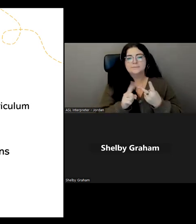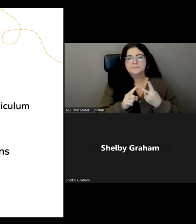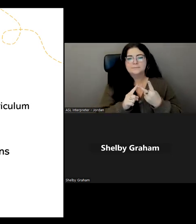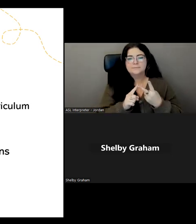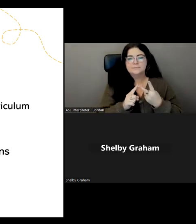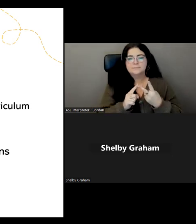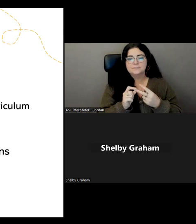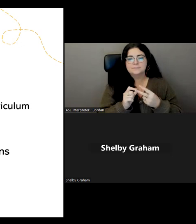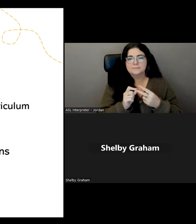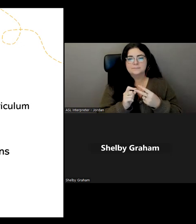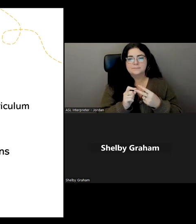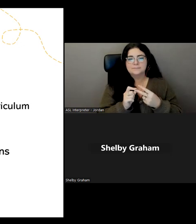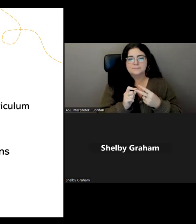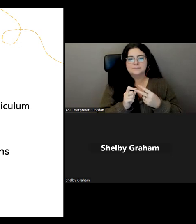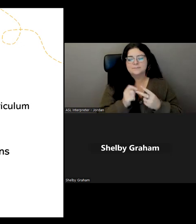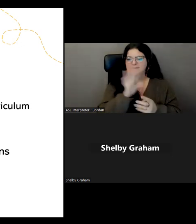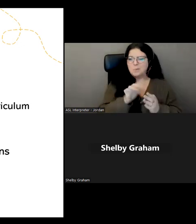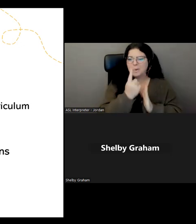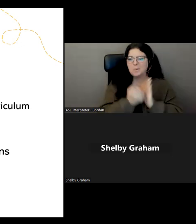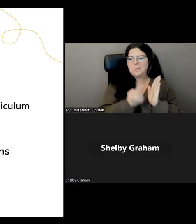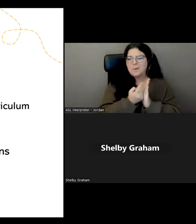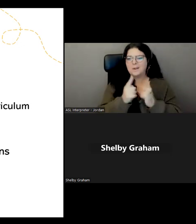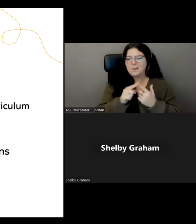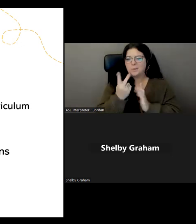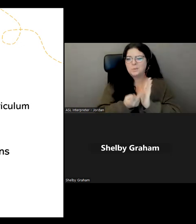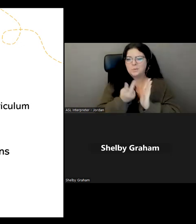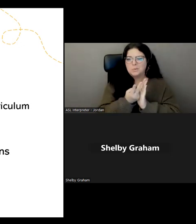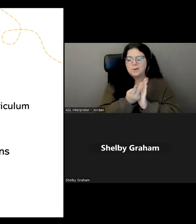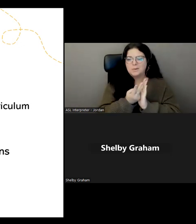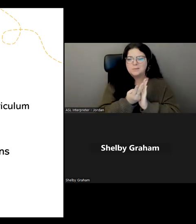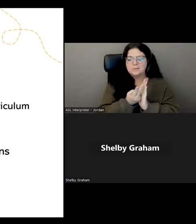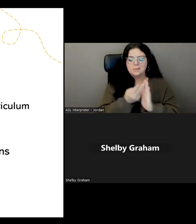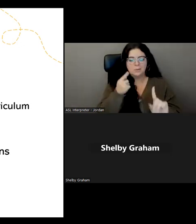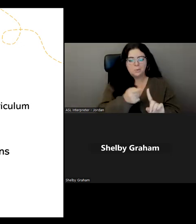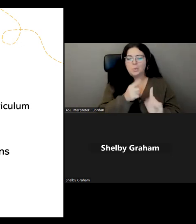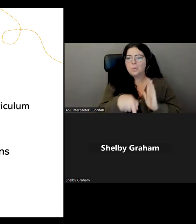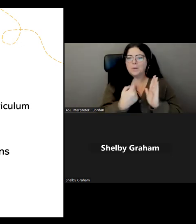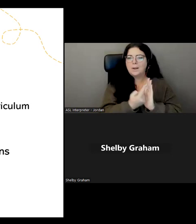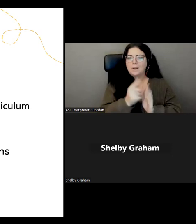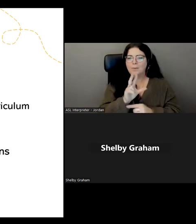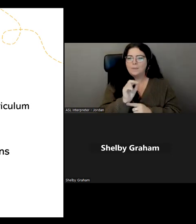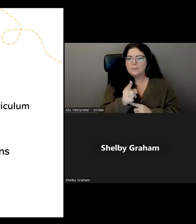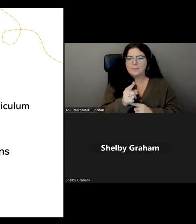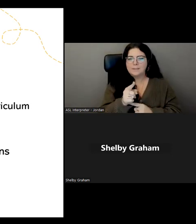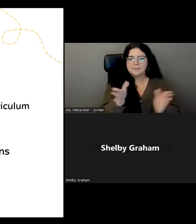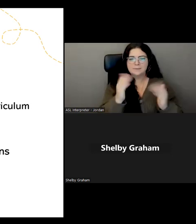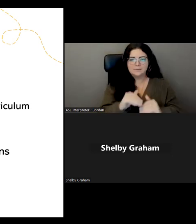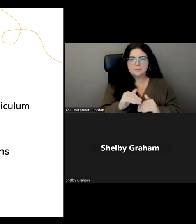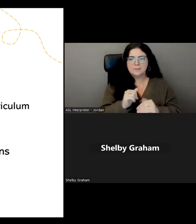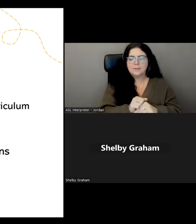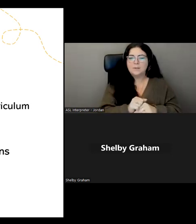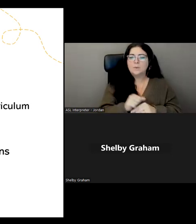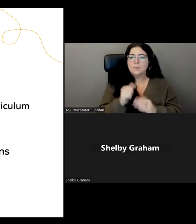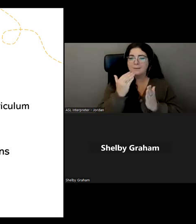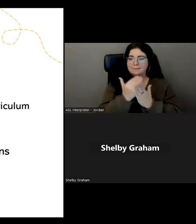which tend to run between an hour and two hours, but we try to aim for an hour and a half. We have comprehensive curriculum.